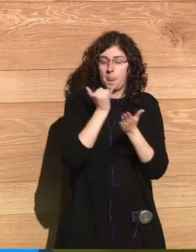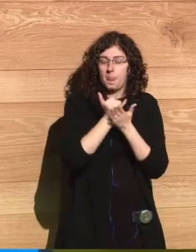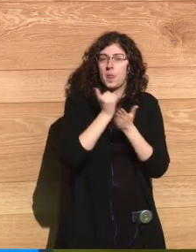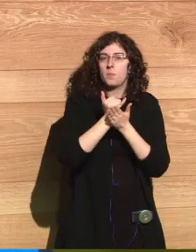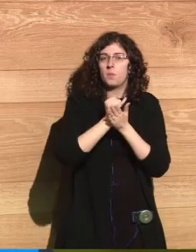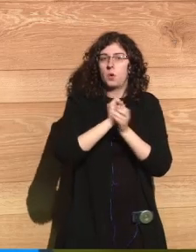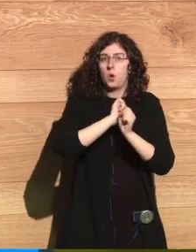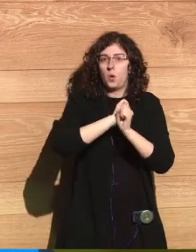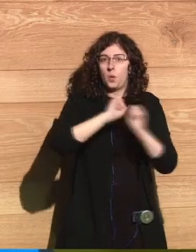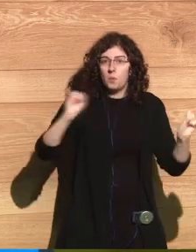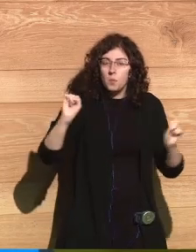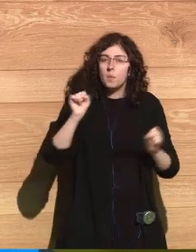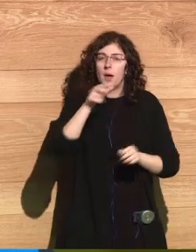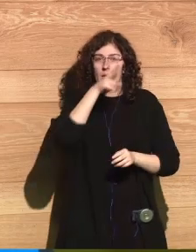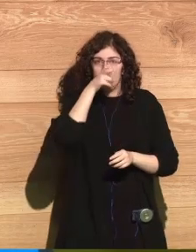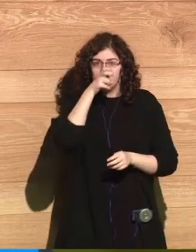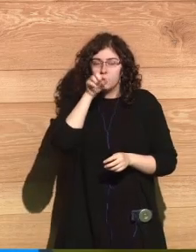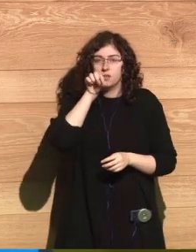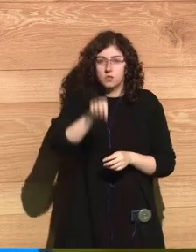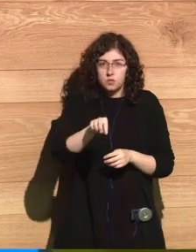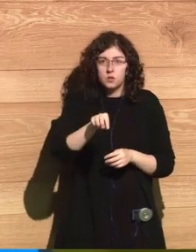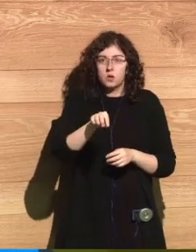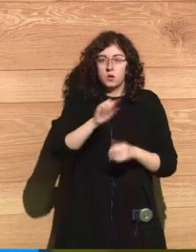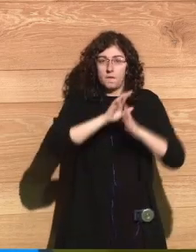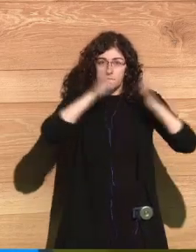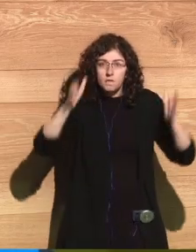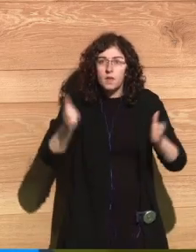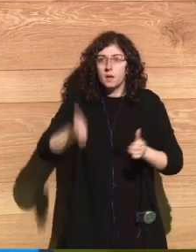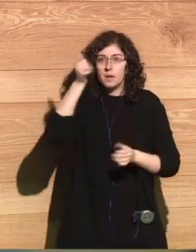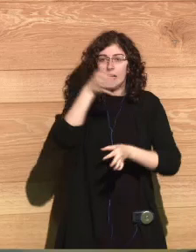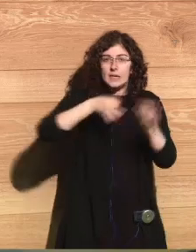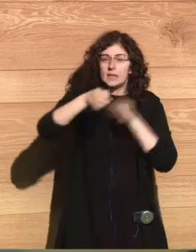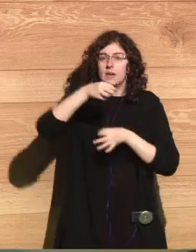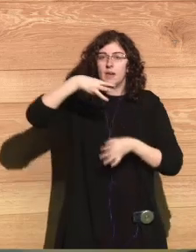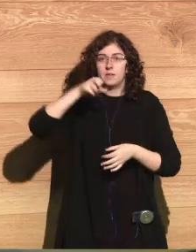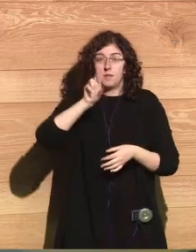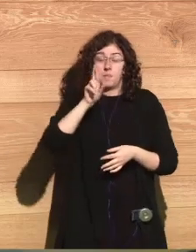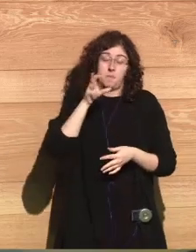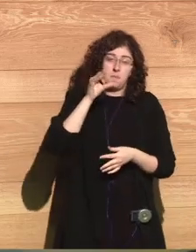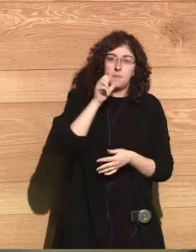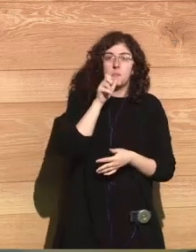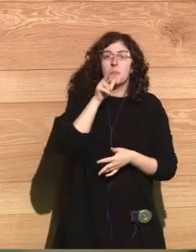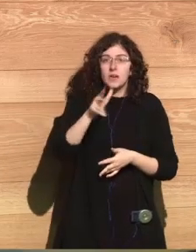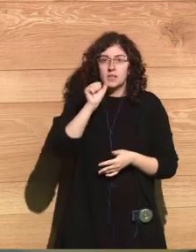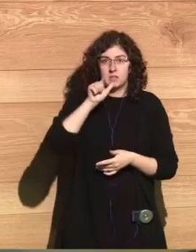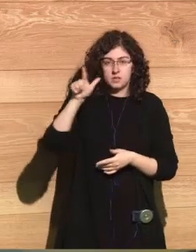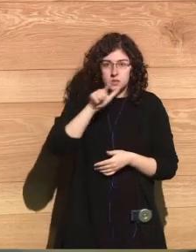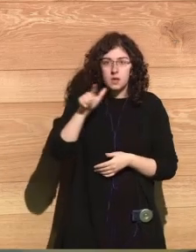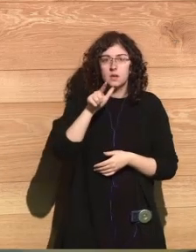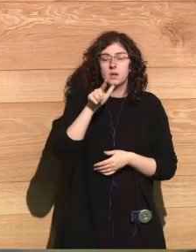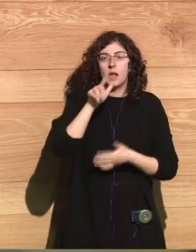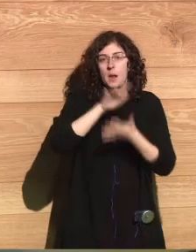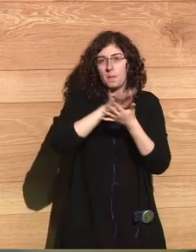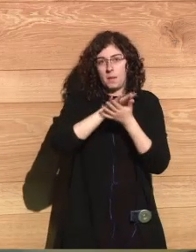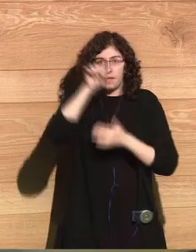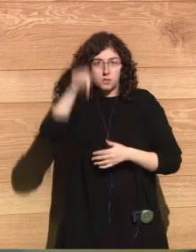Bikini Atoll in Marshall Islands in the South Pacific. And that news really